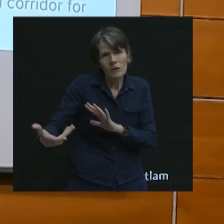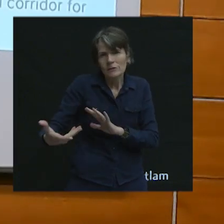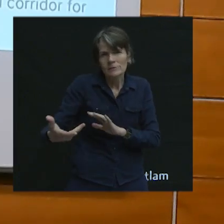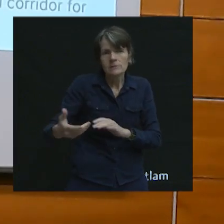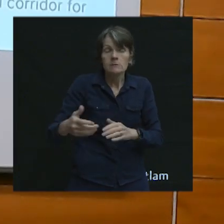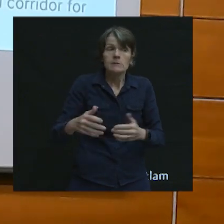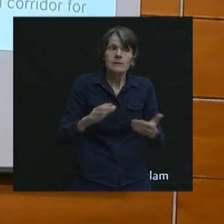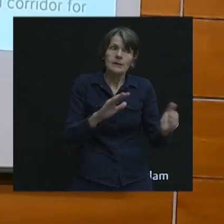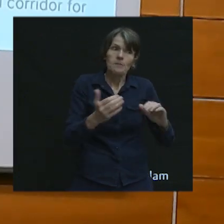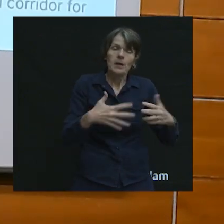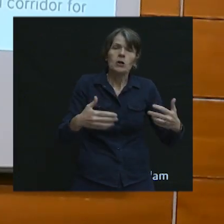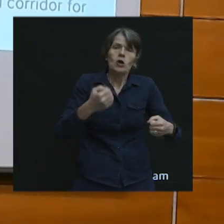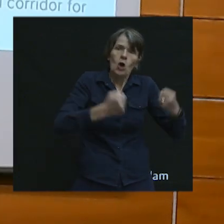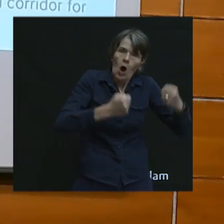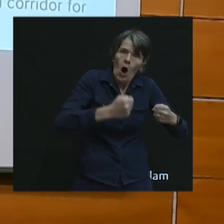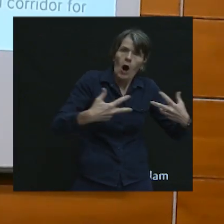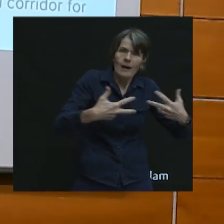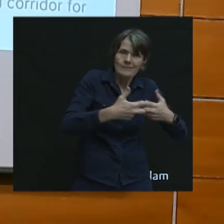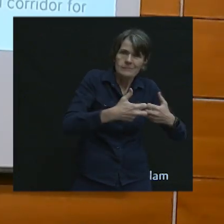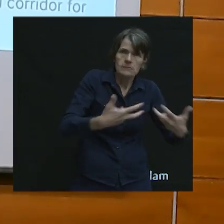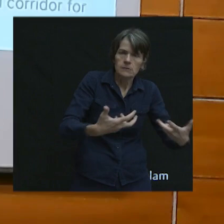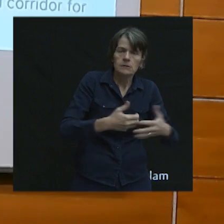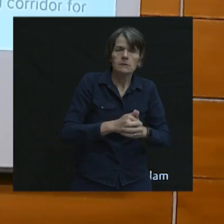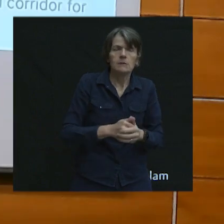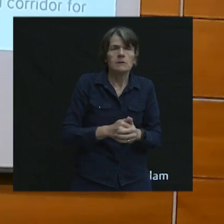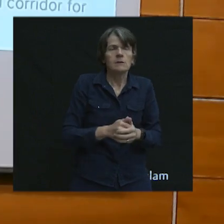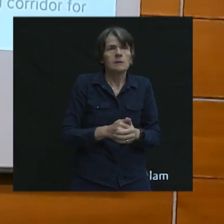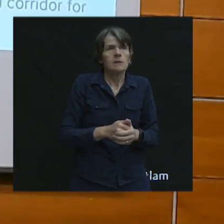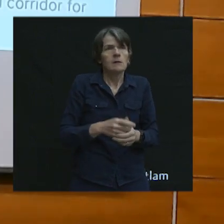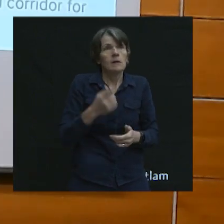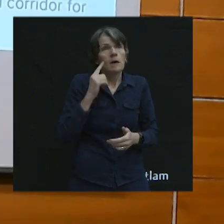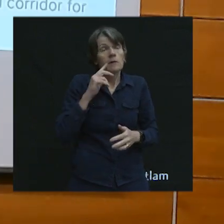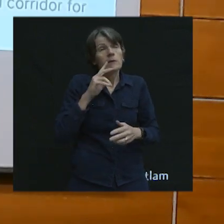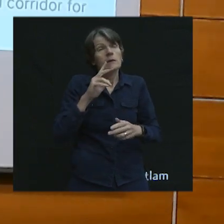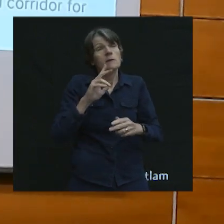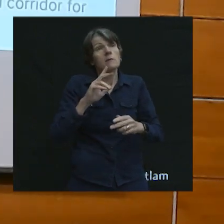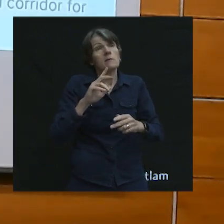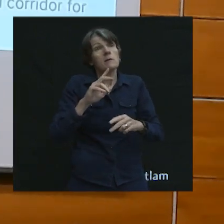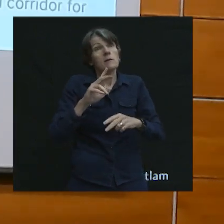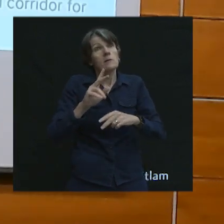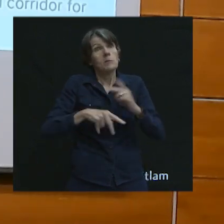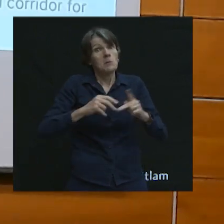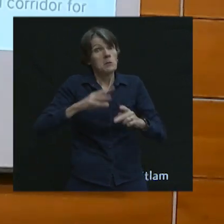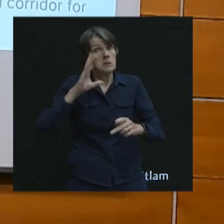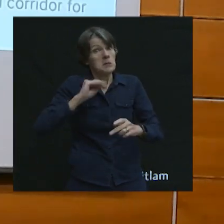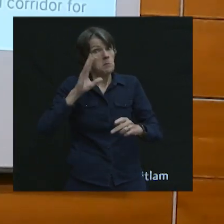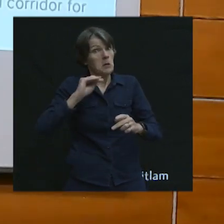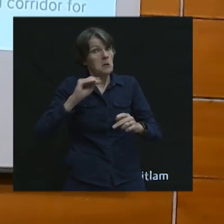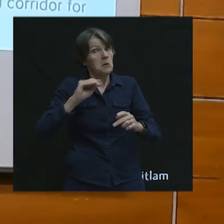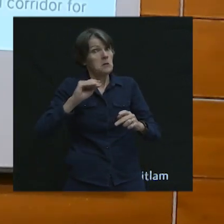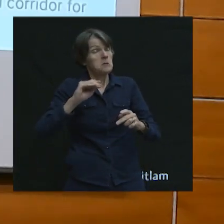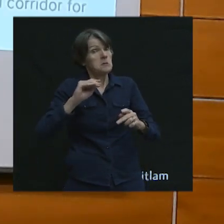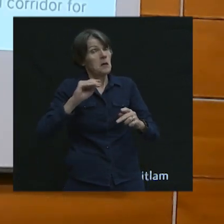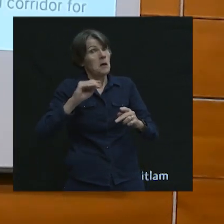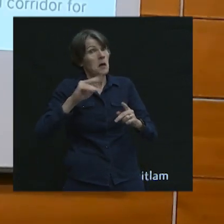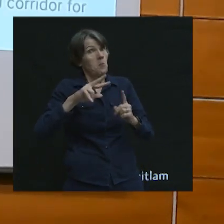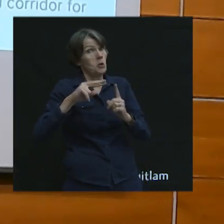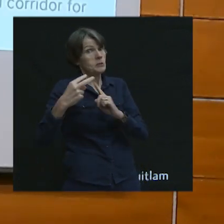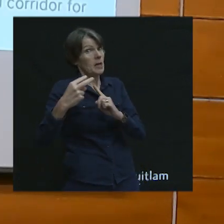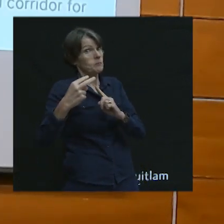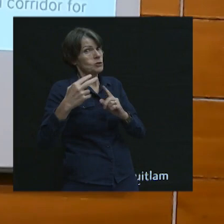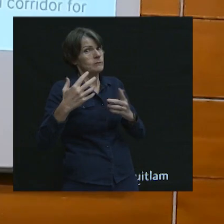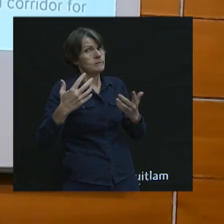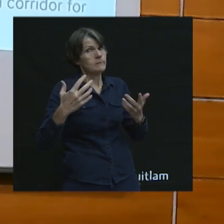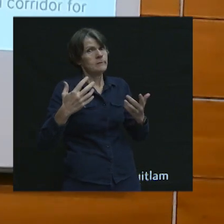extremely low numbers of e-scooter users. I think the perception and experience of them is one that's commonly scary. They could be